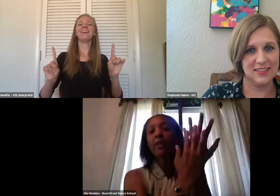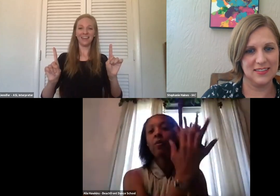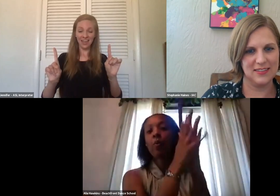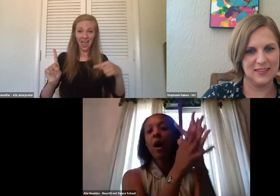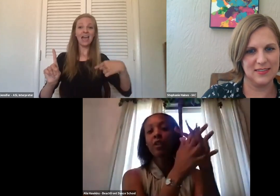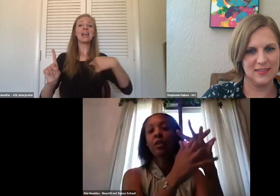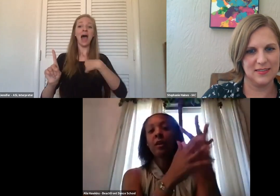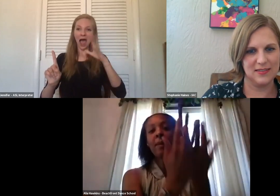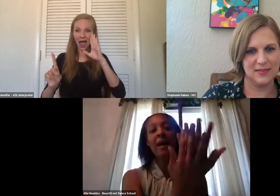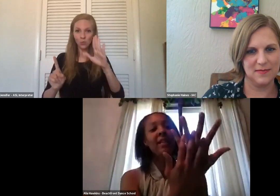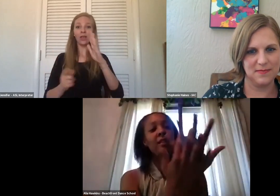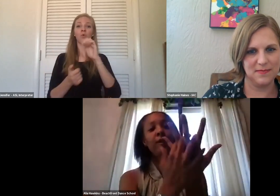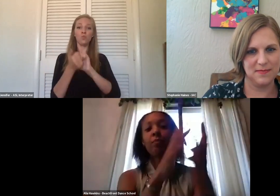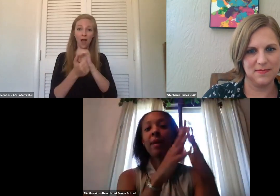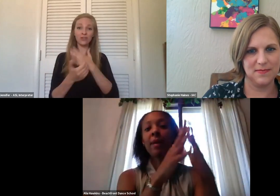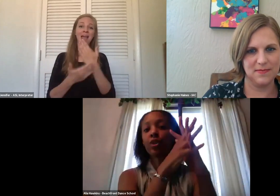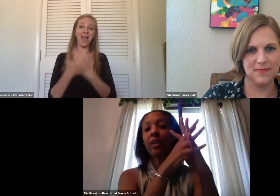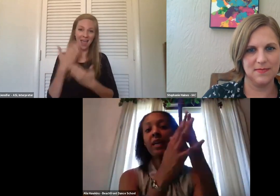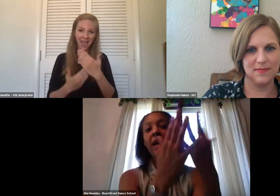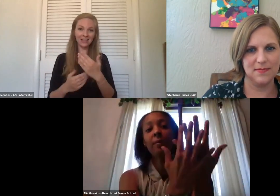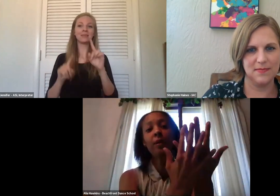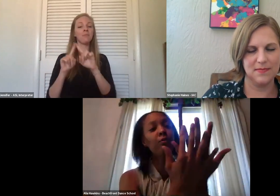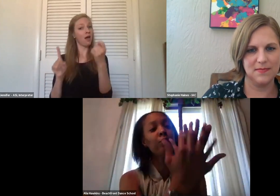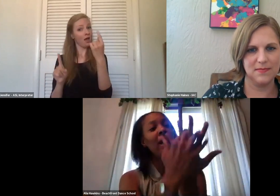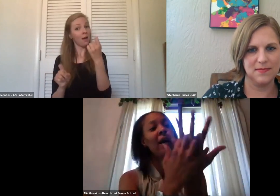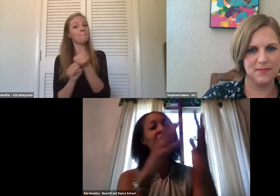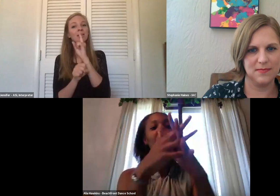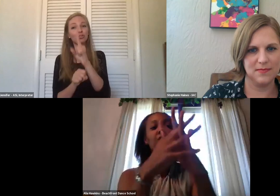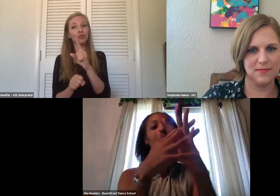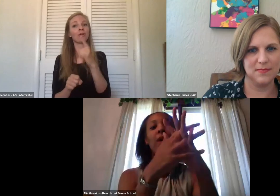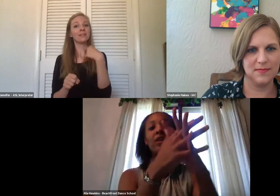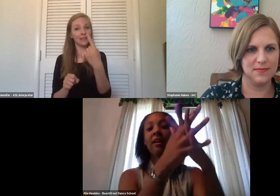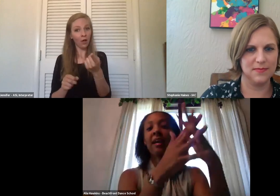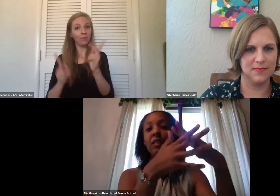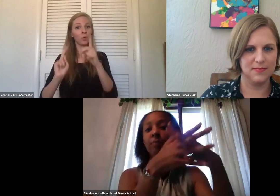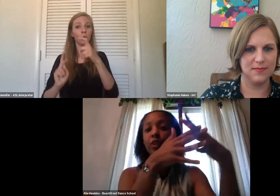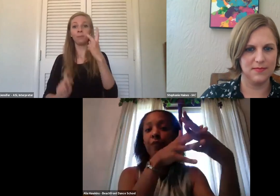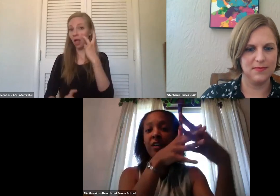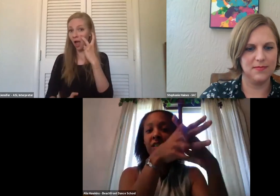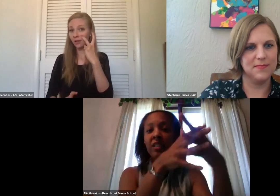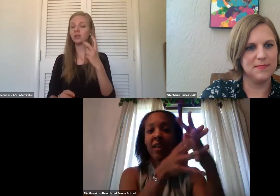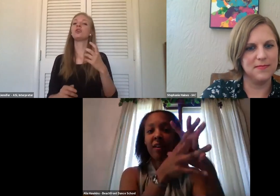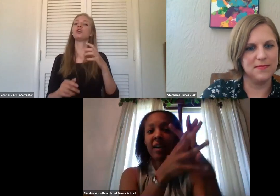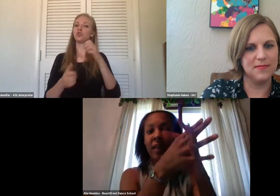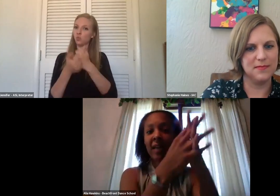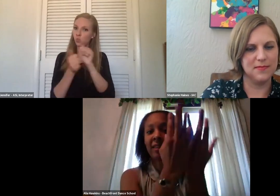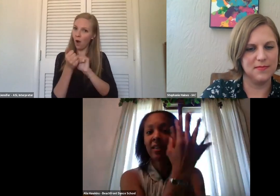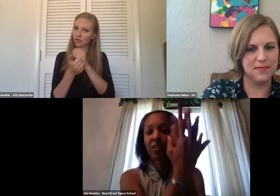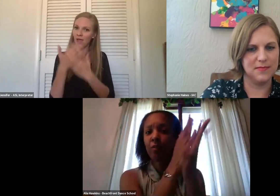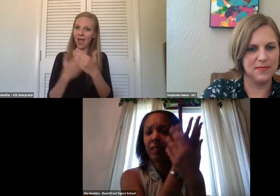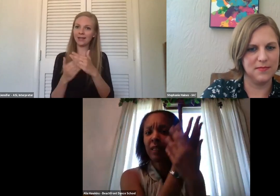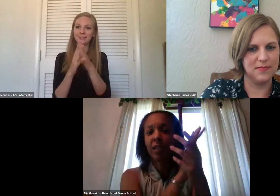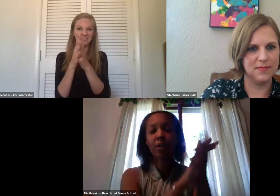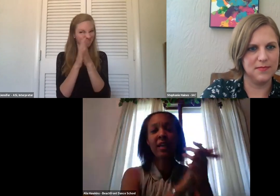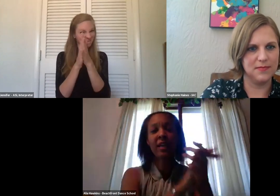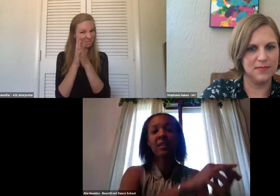will wash my hands. But you make sure you tell a person who's blind to wash their hands. Put your fingers together and go